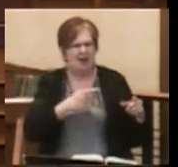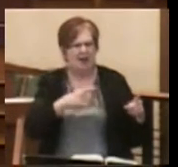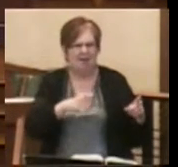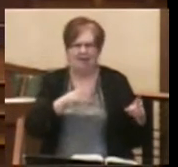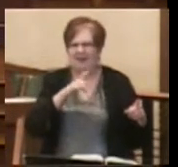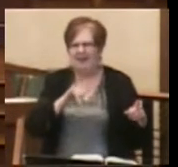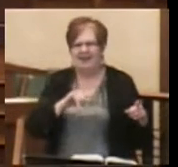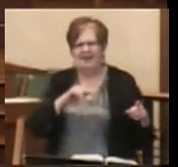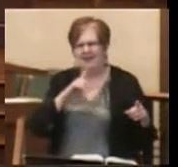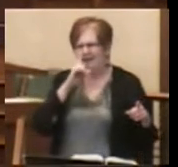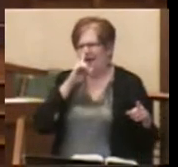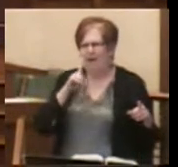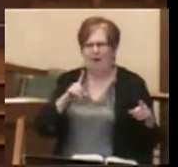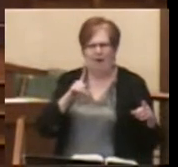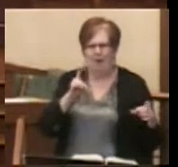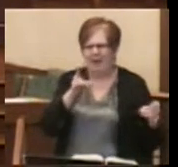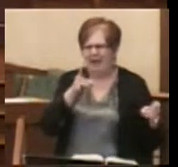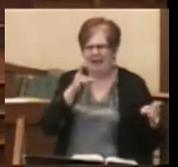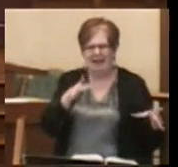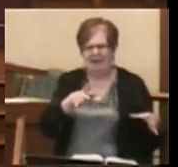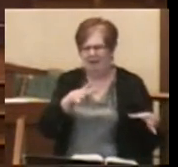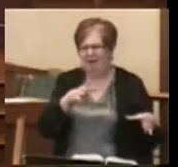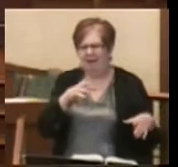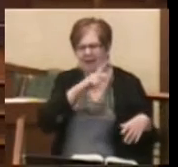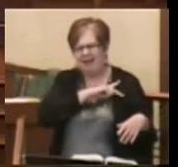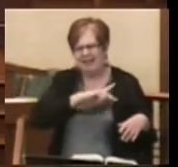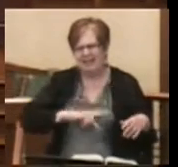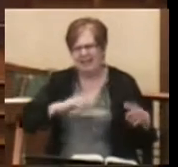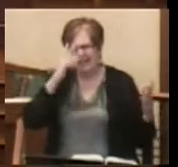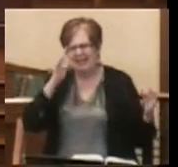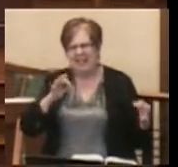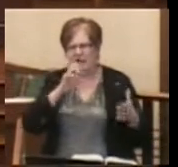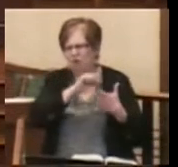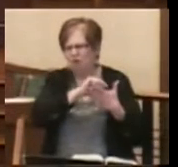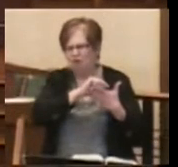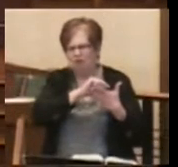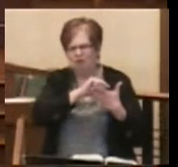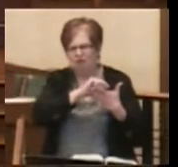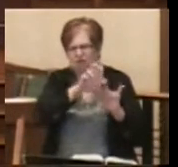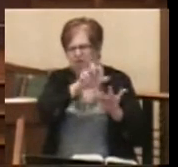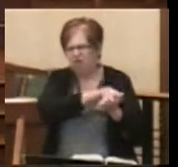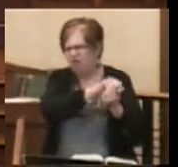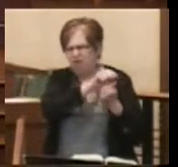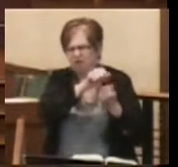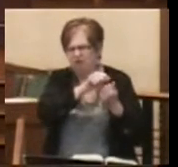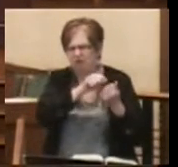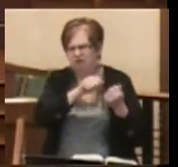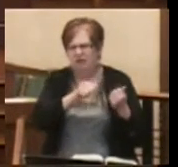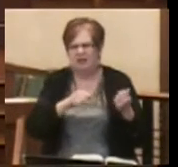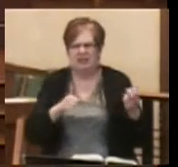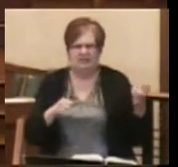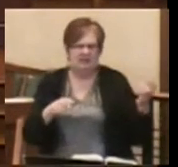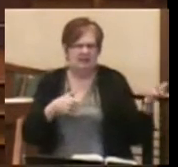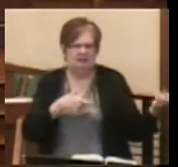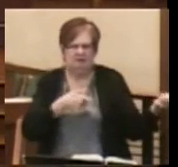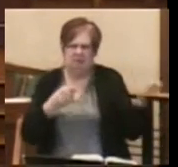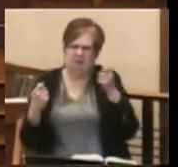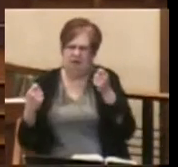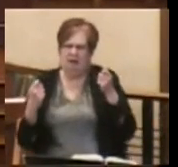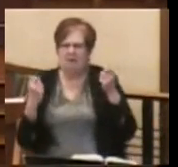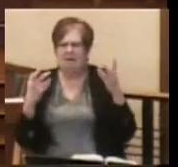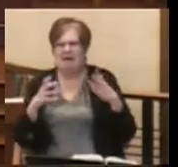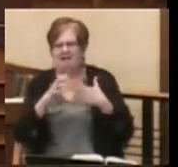evil kings and decides to just wipe them off the map. And they cart off many of the